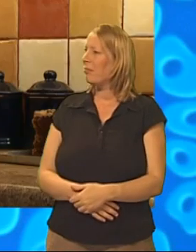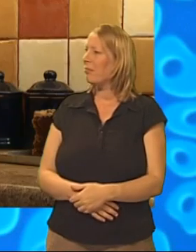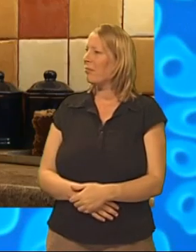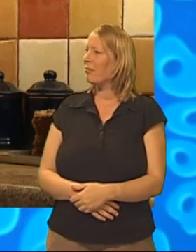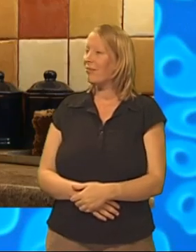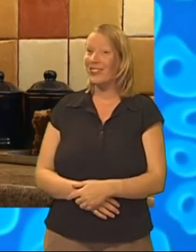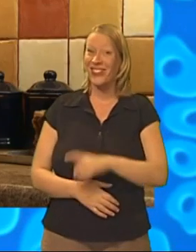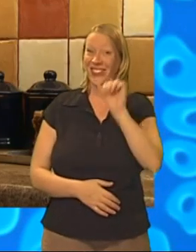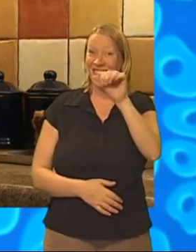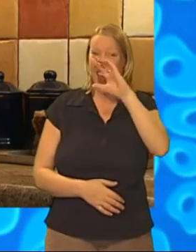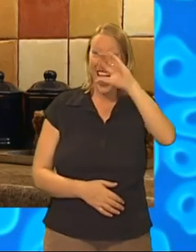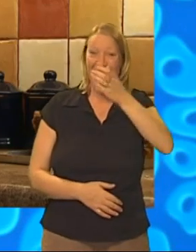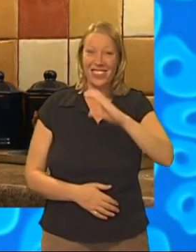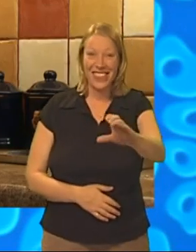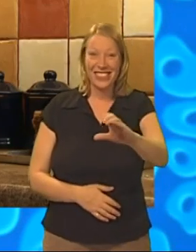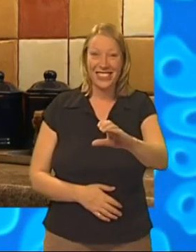It's an elephant.